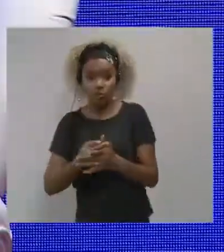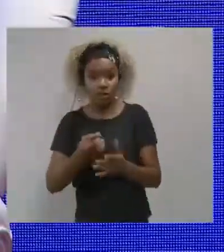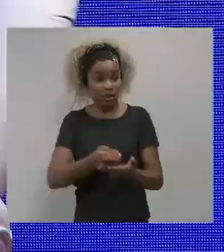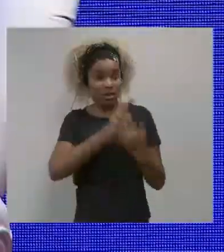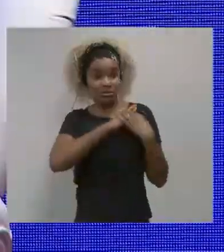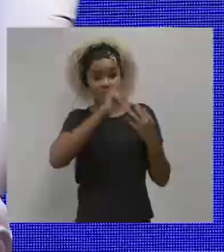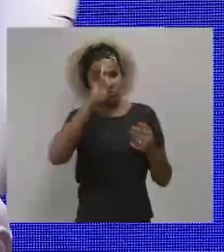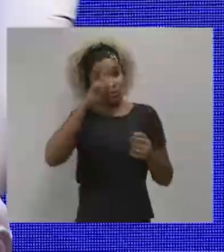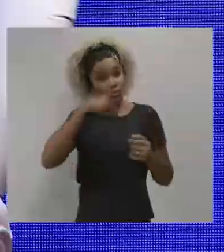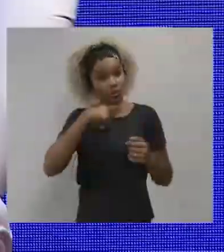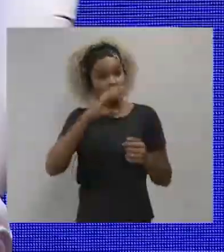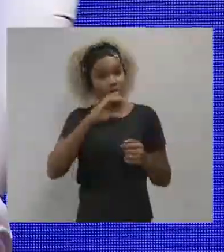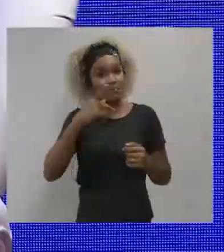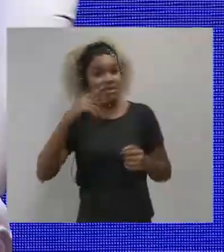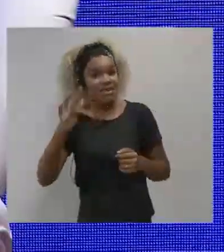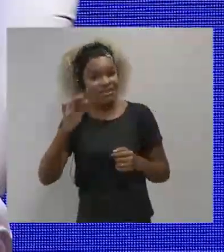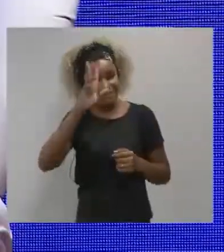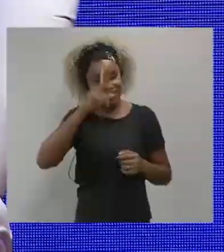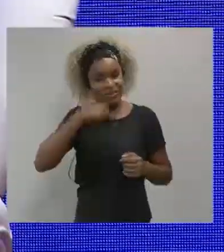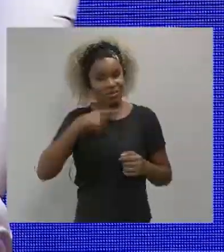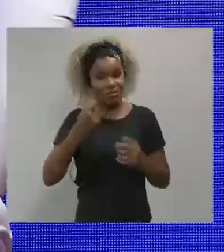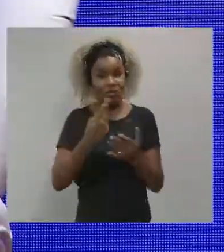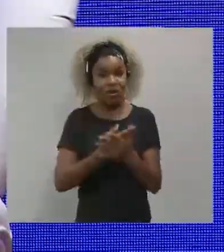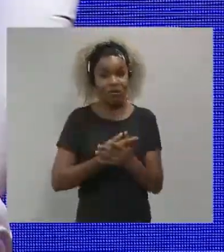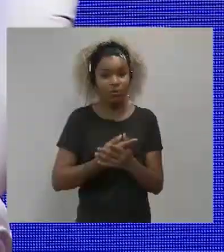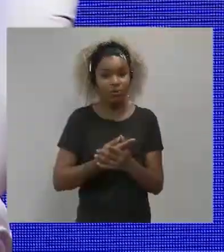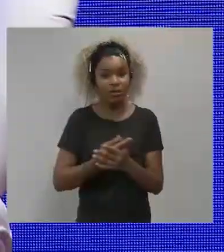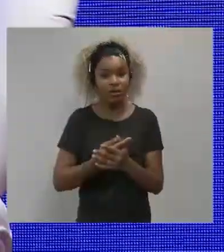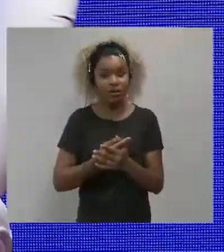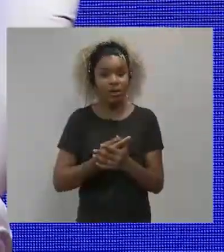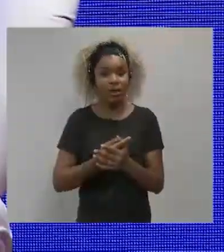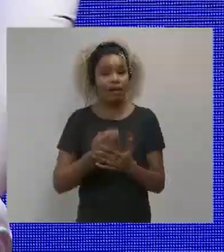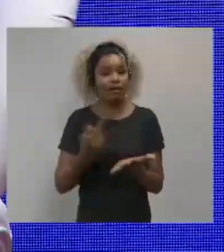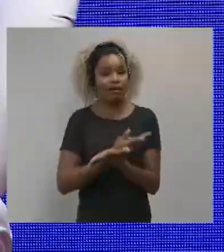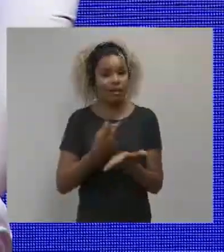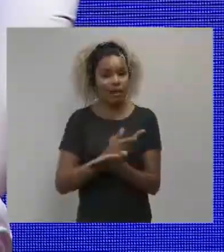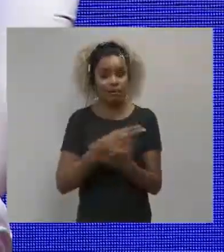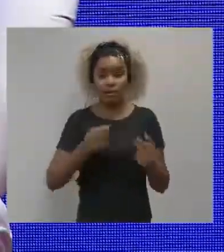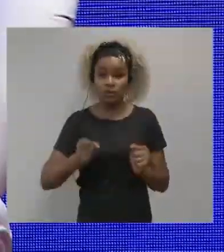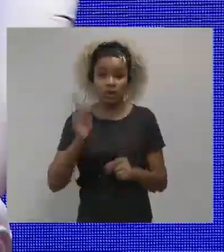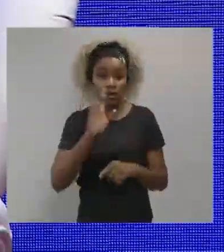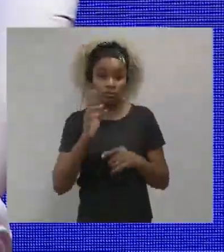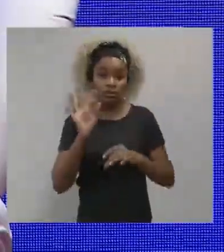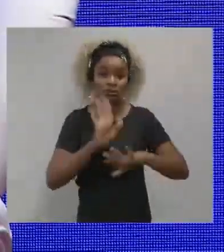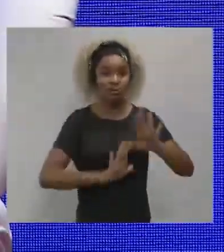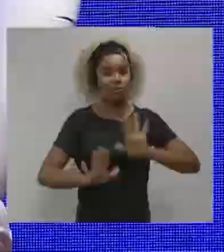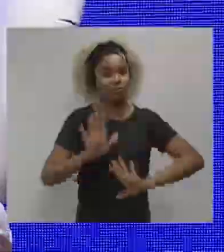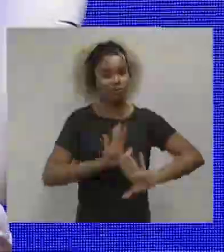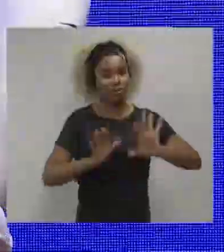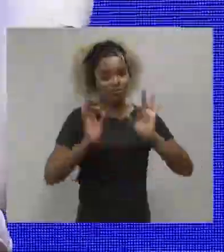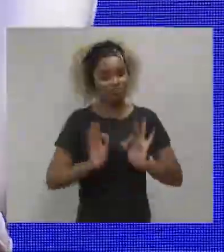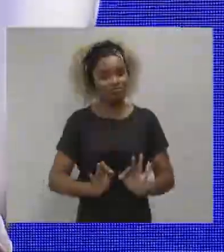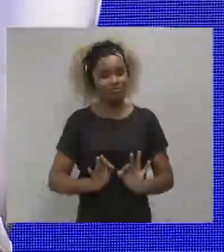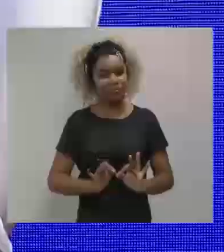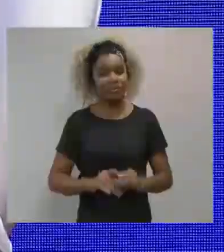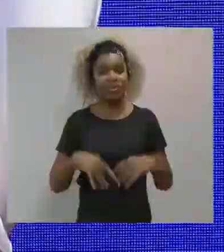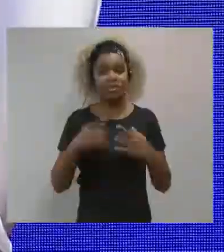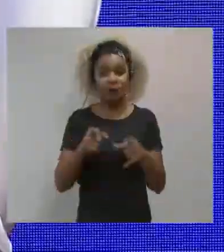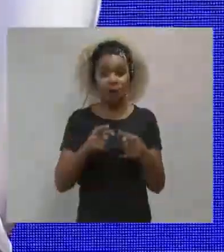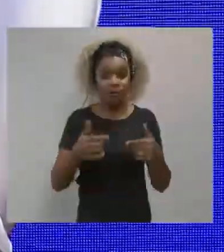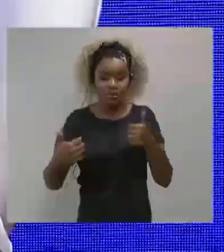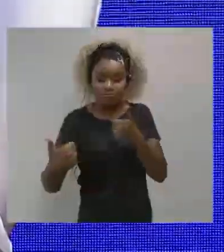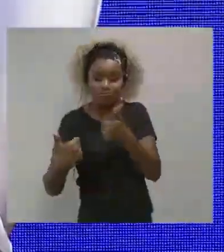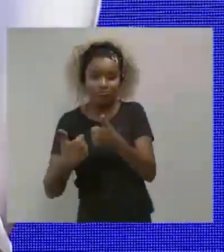a buying agent. The buyer responds with their CPA, something they didn't have enough